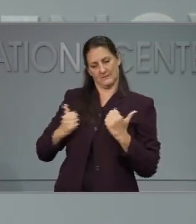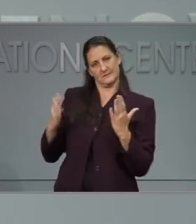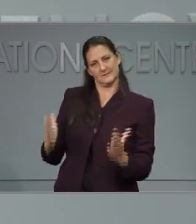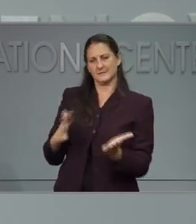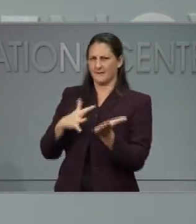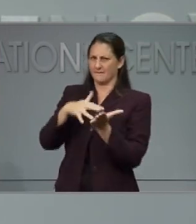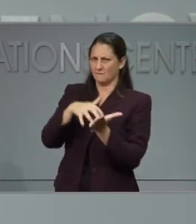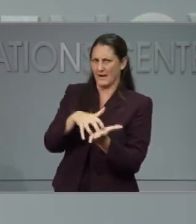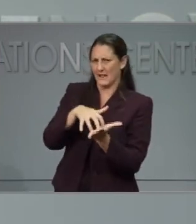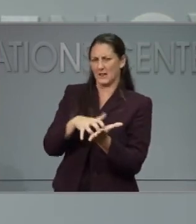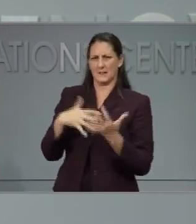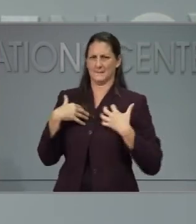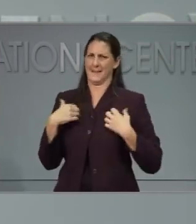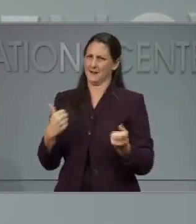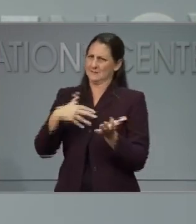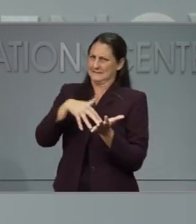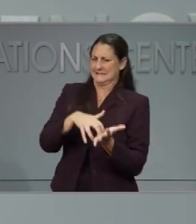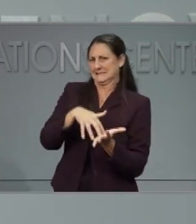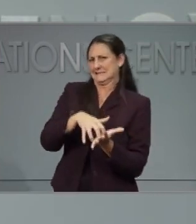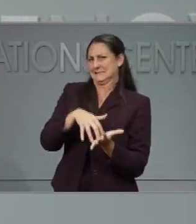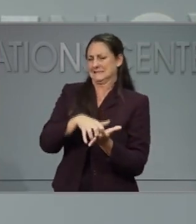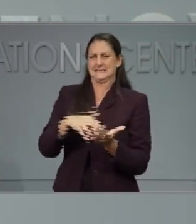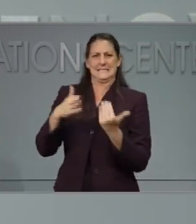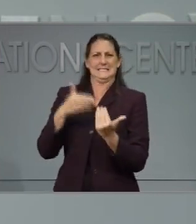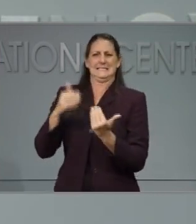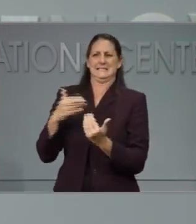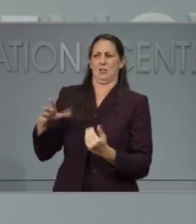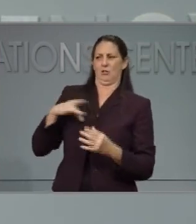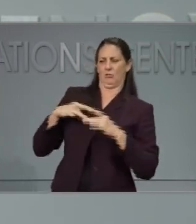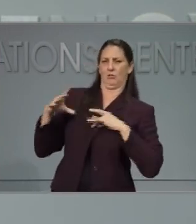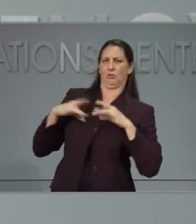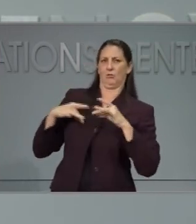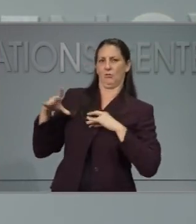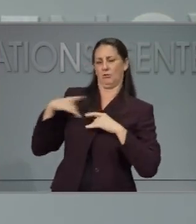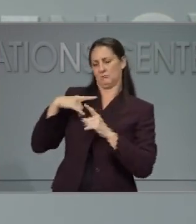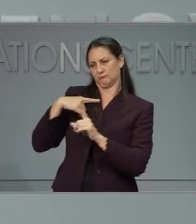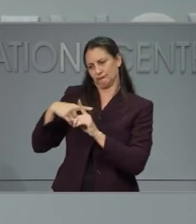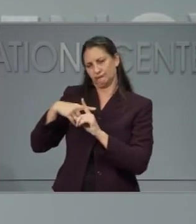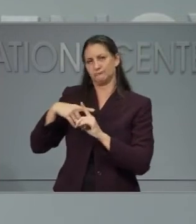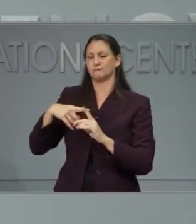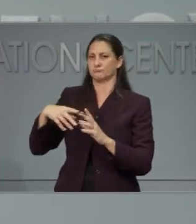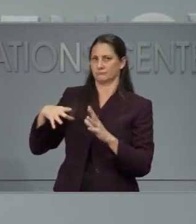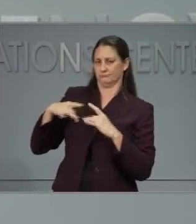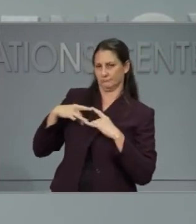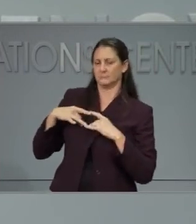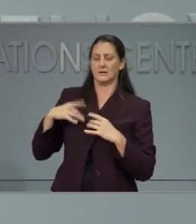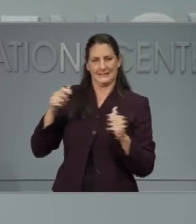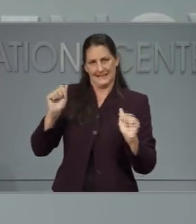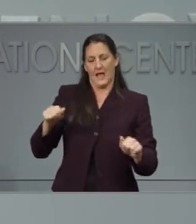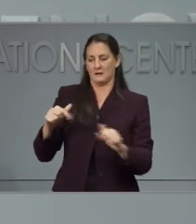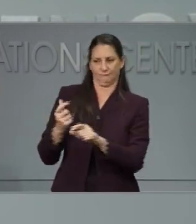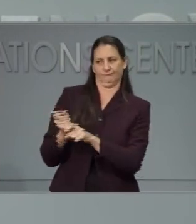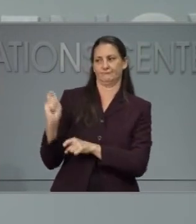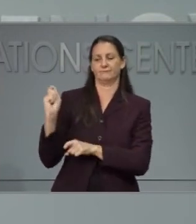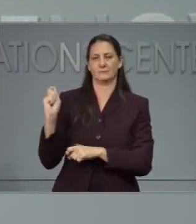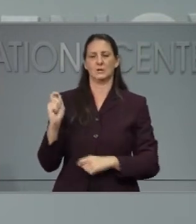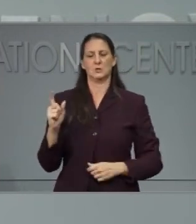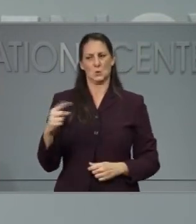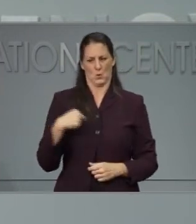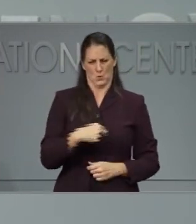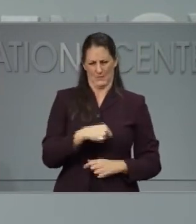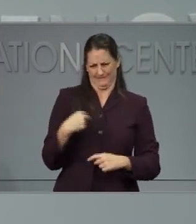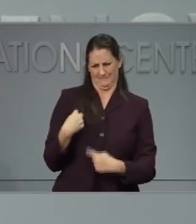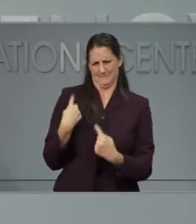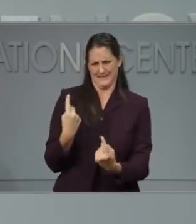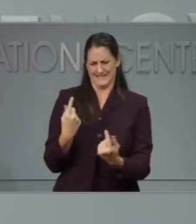very challenging time. We know that this virus can attack those who are medically frail and be very severe. So we've been trying to